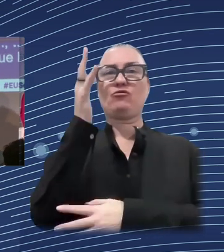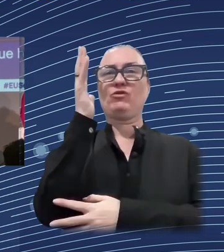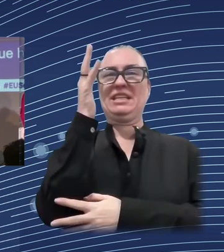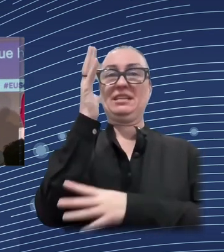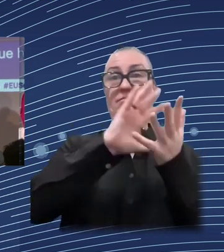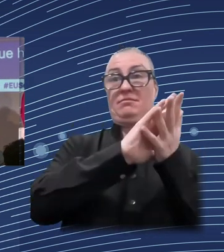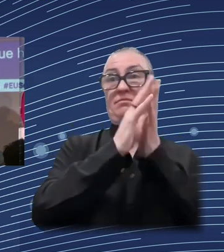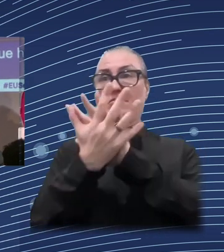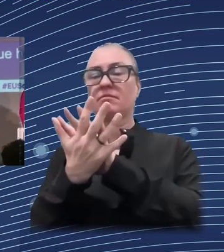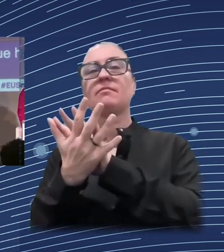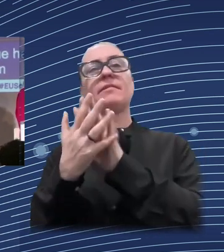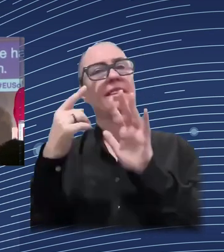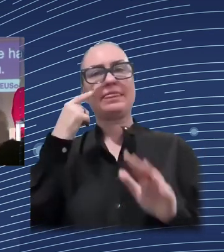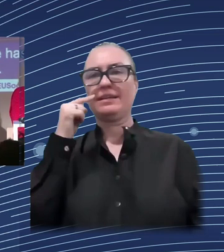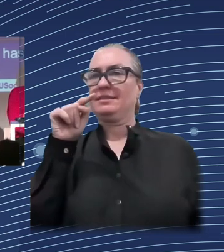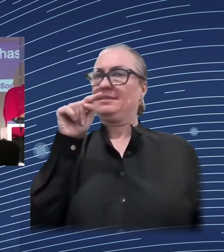Okay.